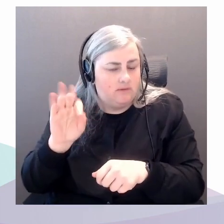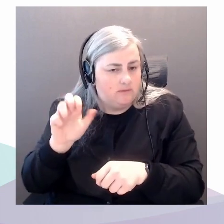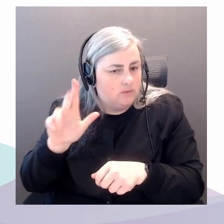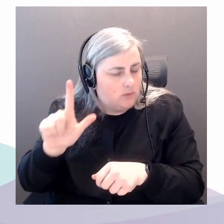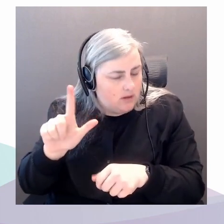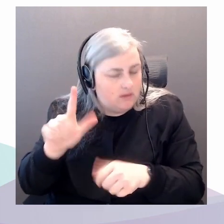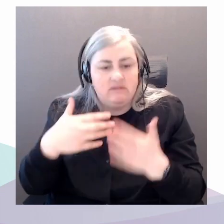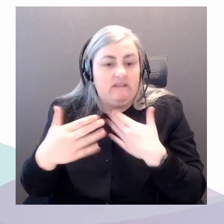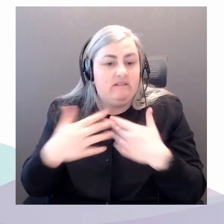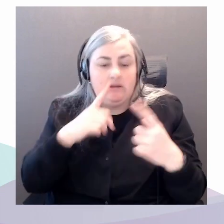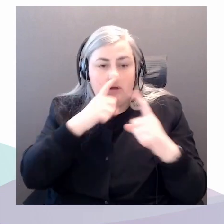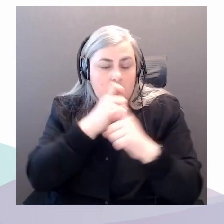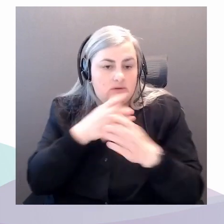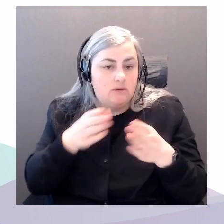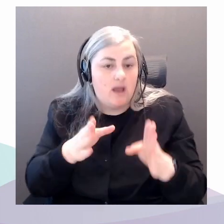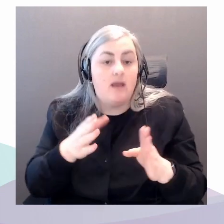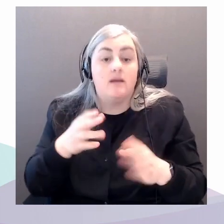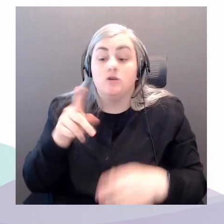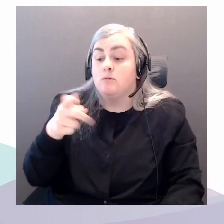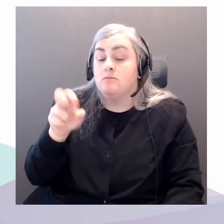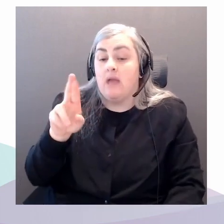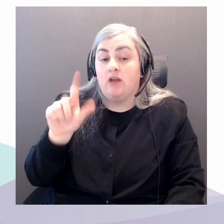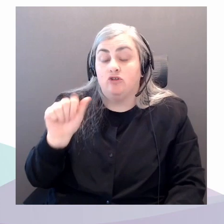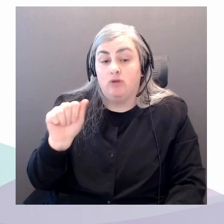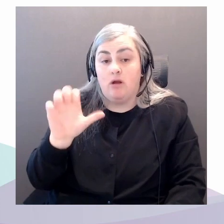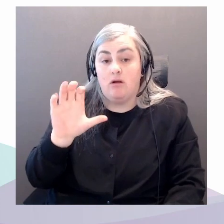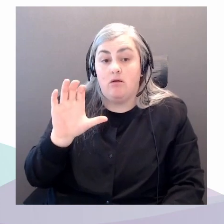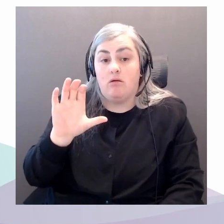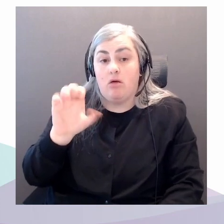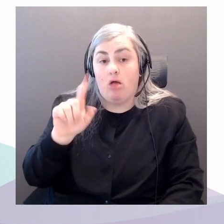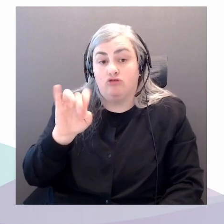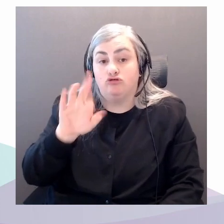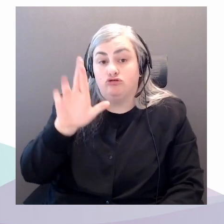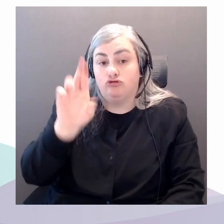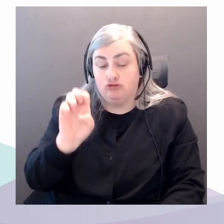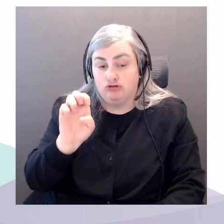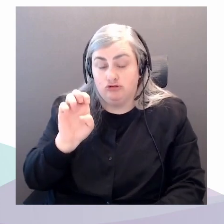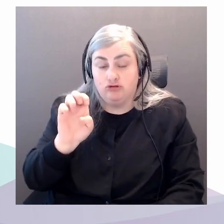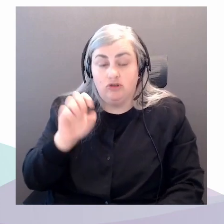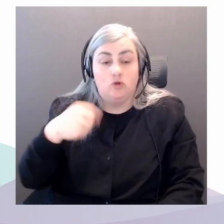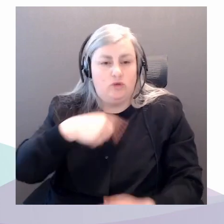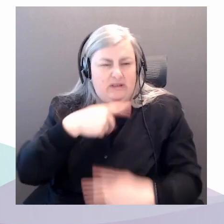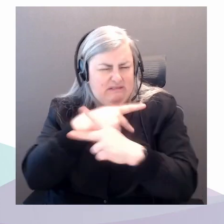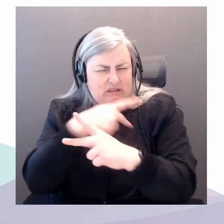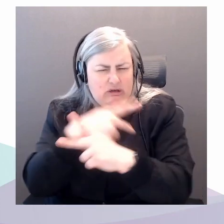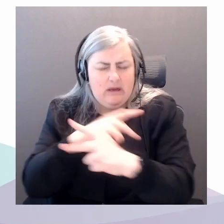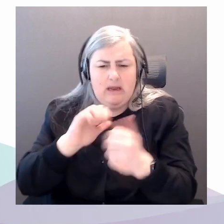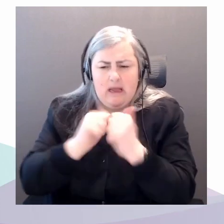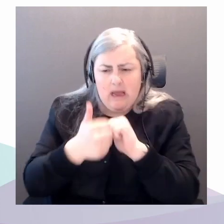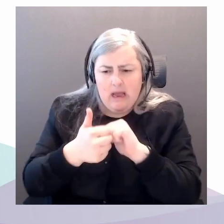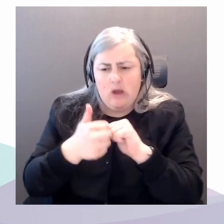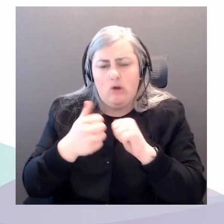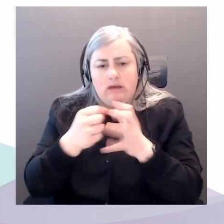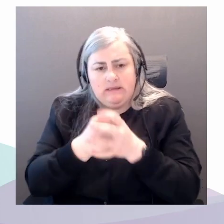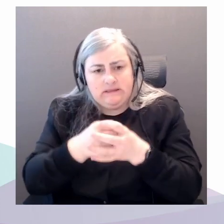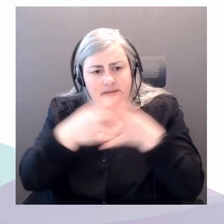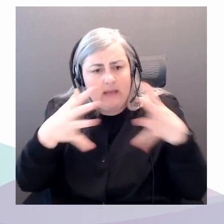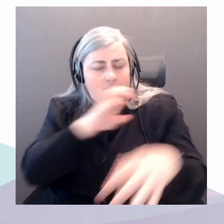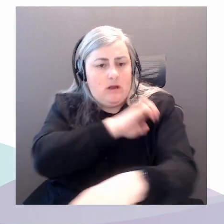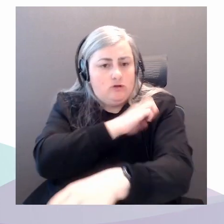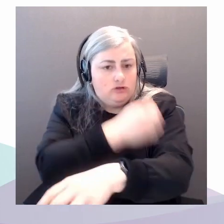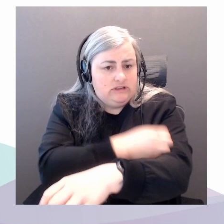trying to do is figure out all of the ways in which our expanded energy use via fossil